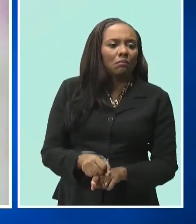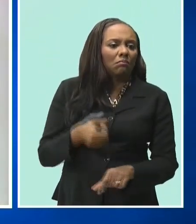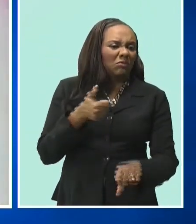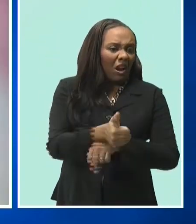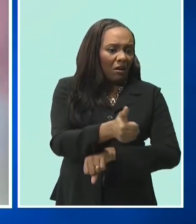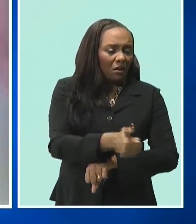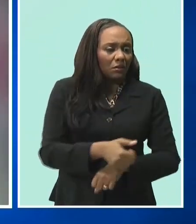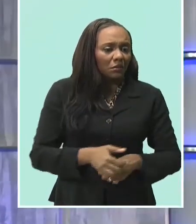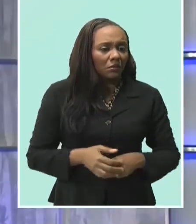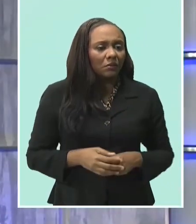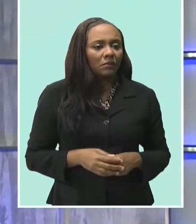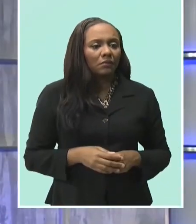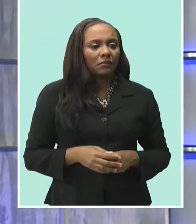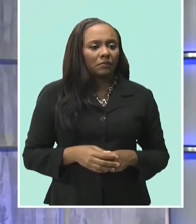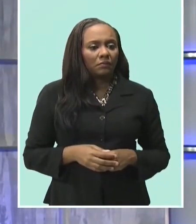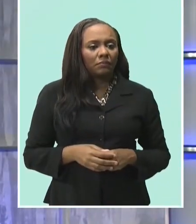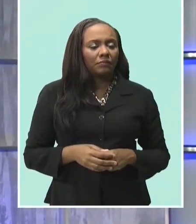them.